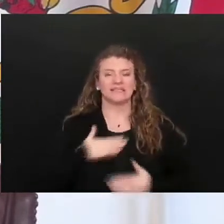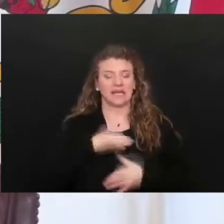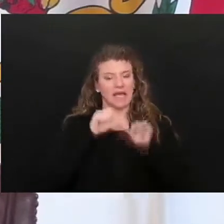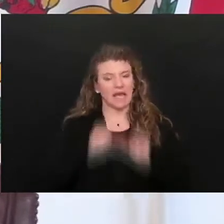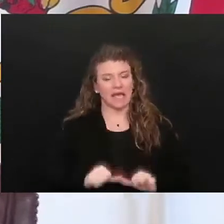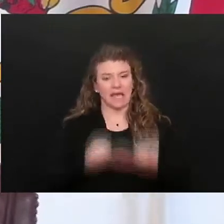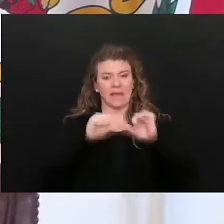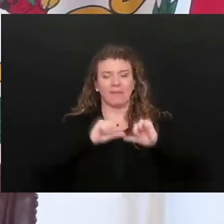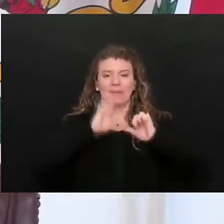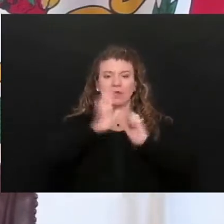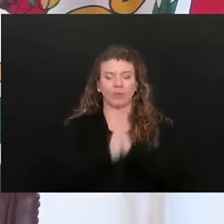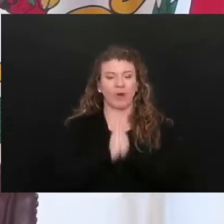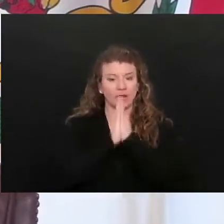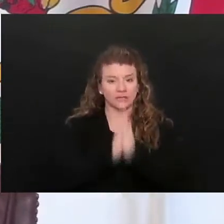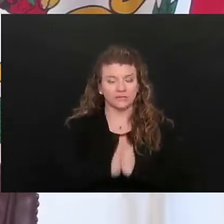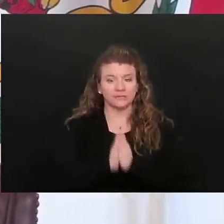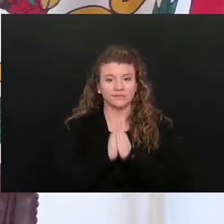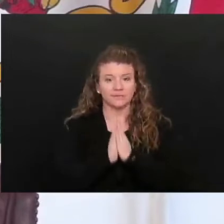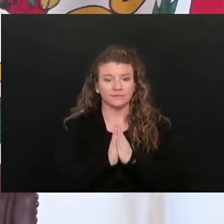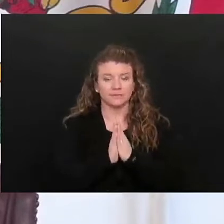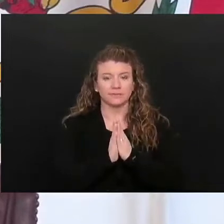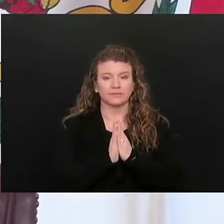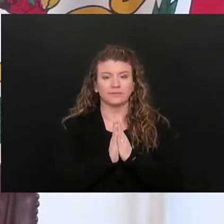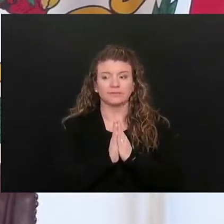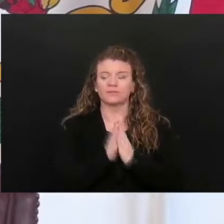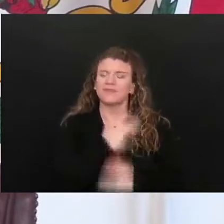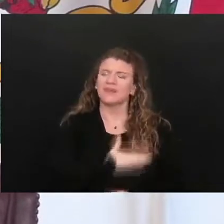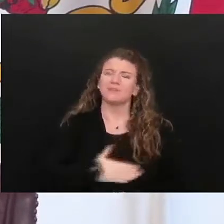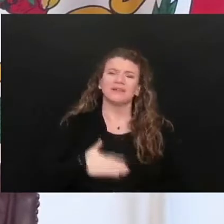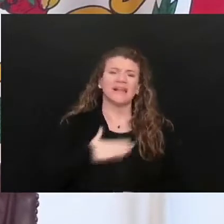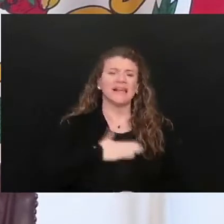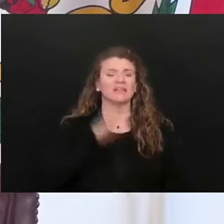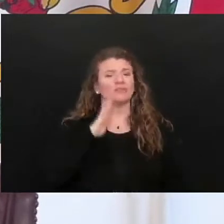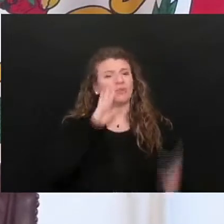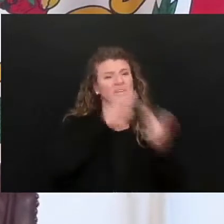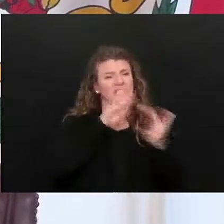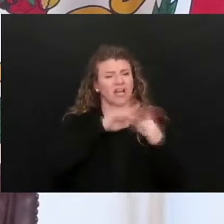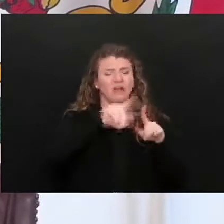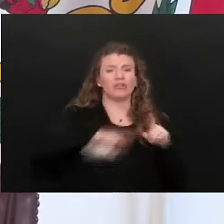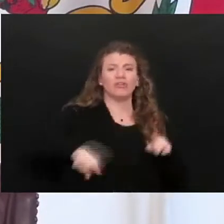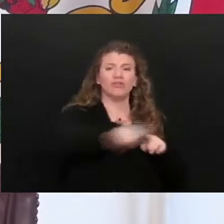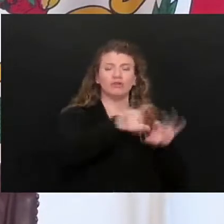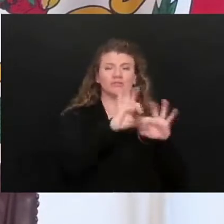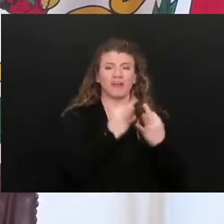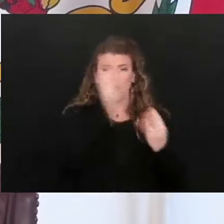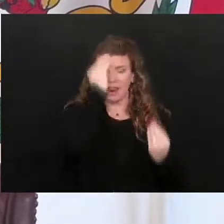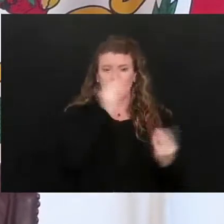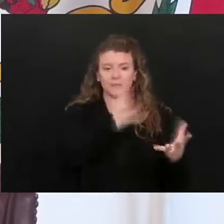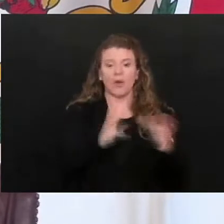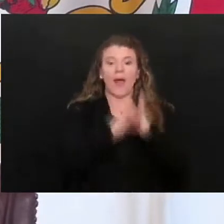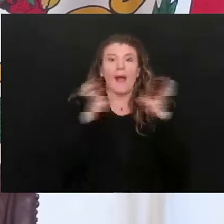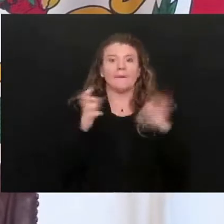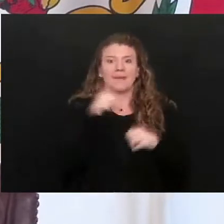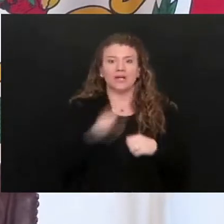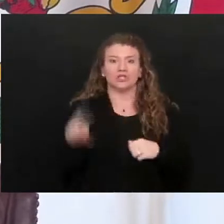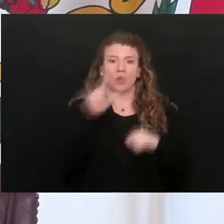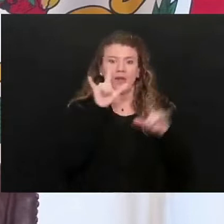all of them in your prayers. Please reach out to these families and let them know just how much you love them.